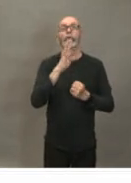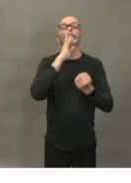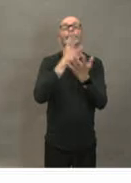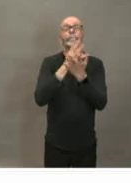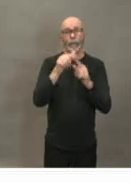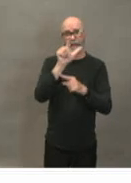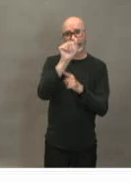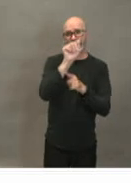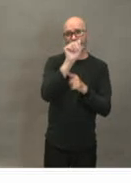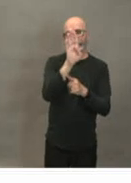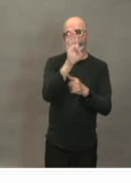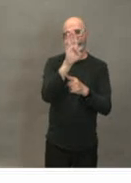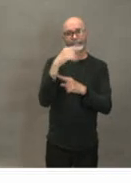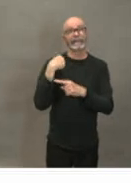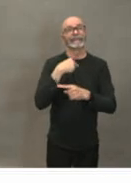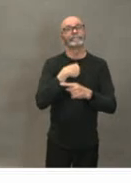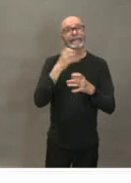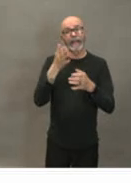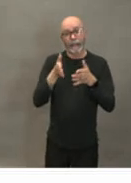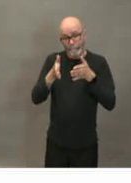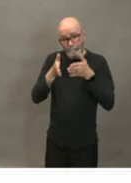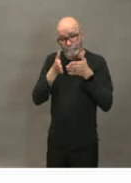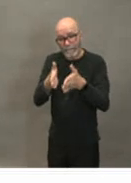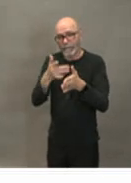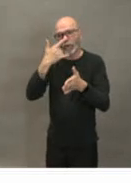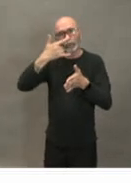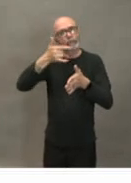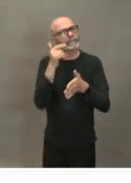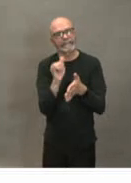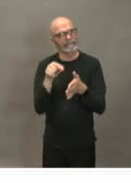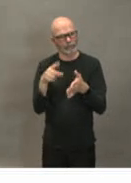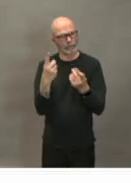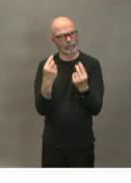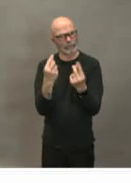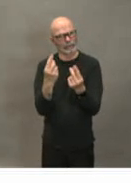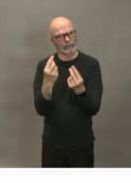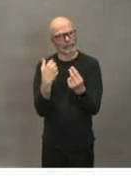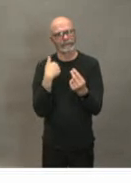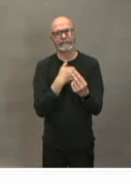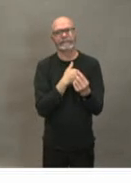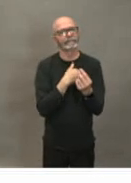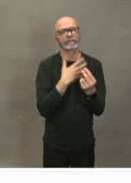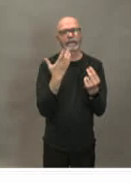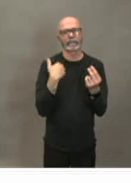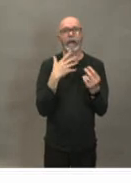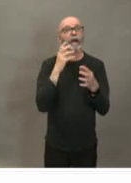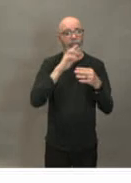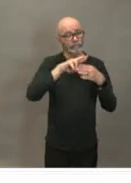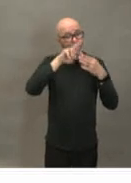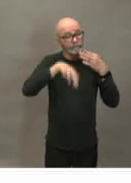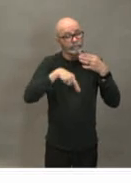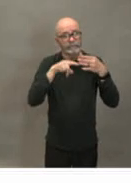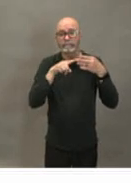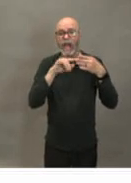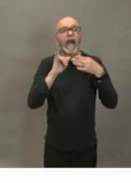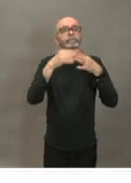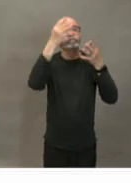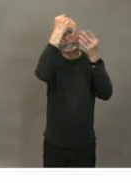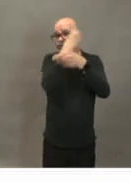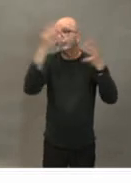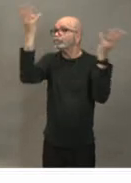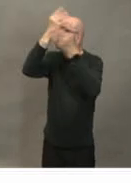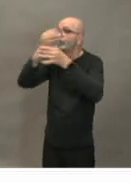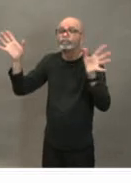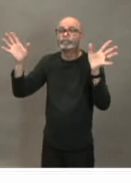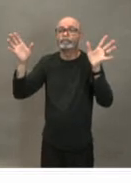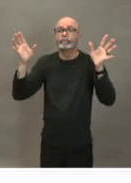we're not we we we can't release the results per se positive or negative would go to the national microbiology lab uh until the assay is